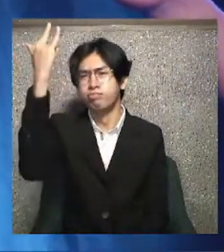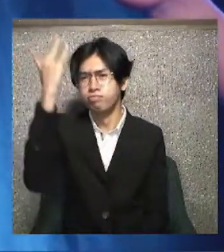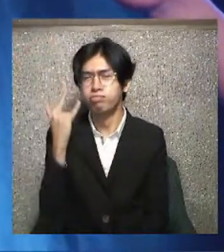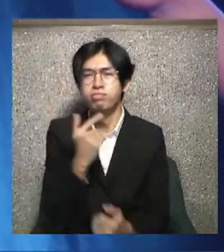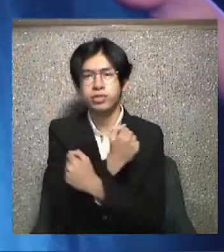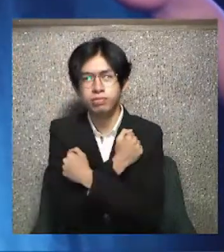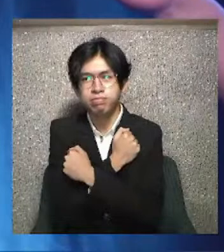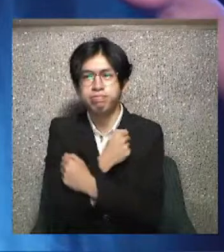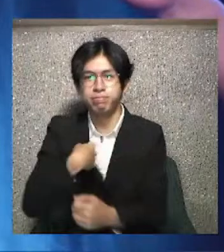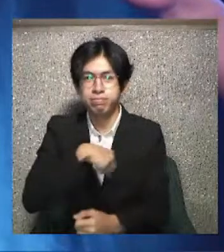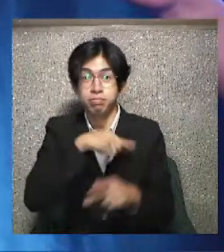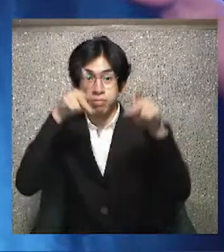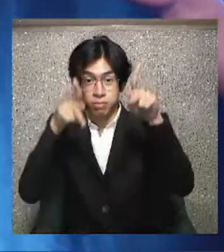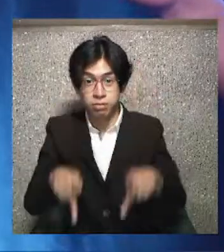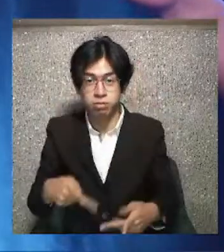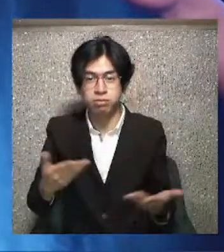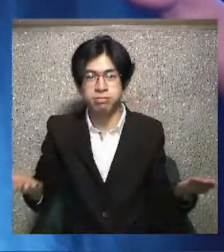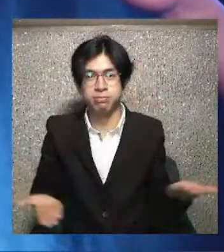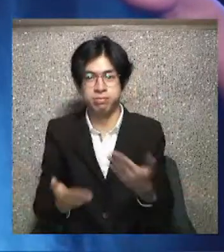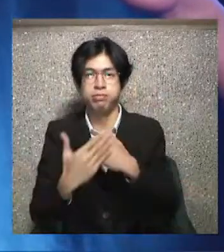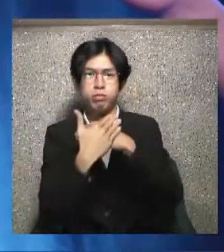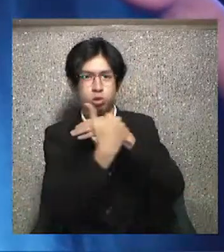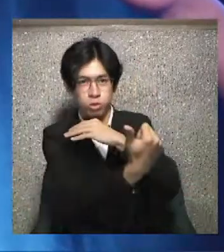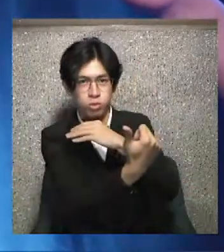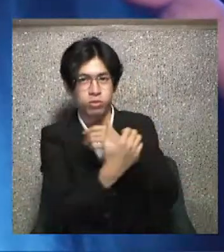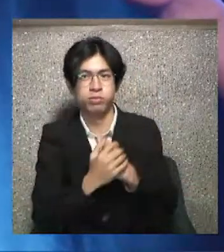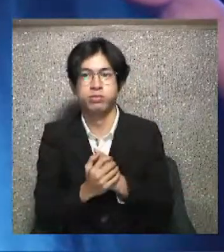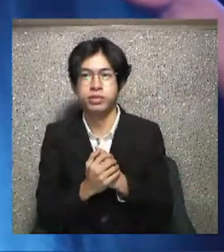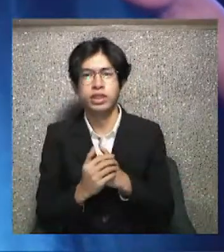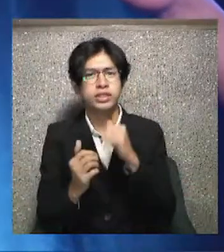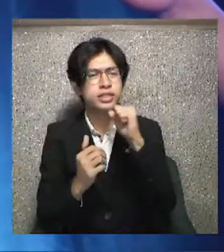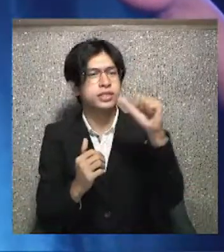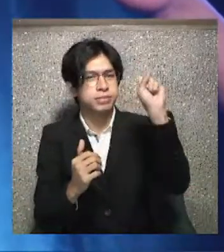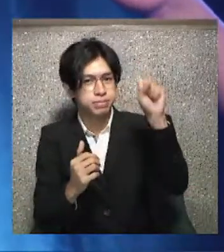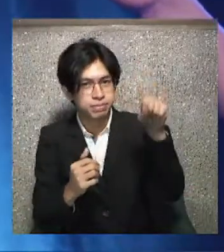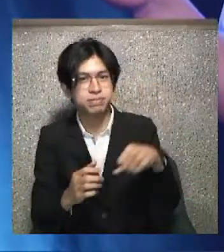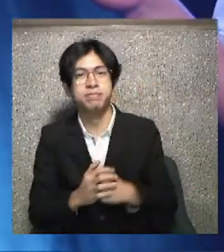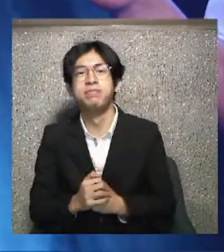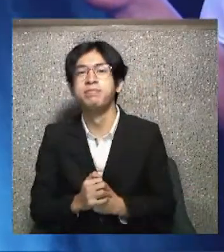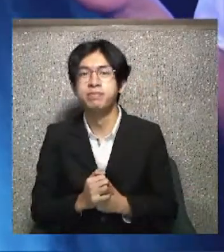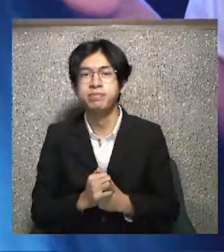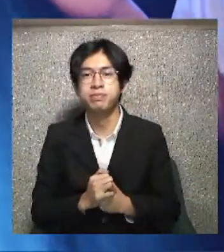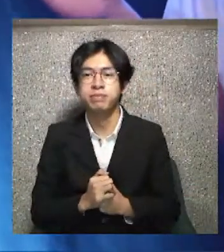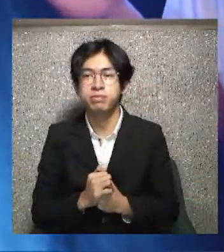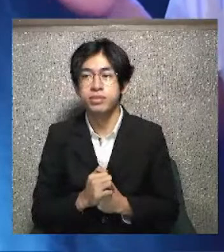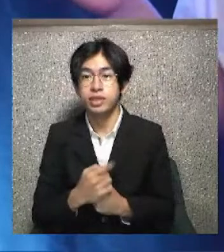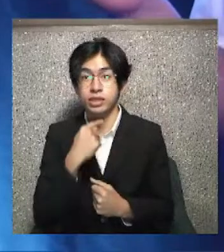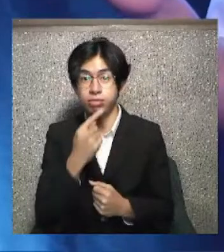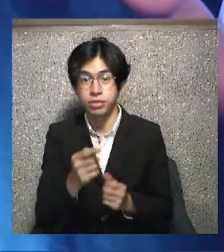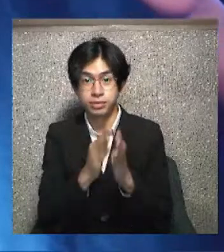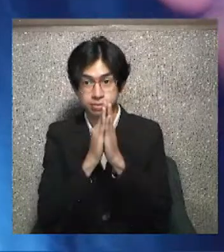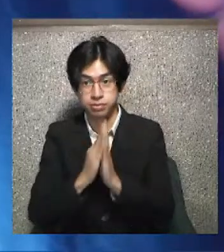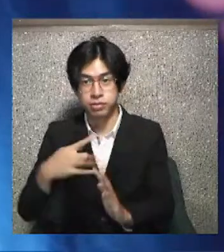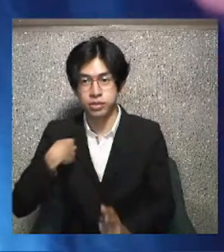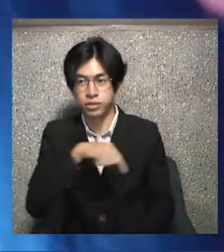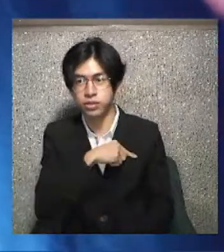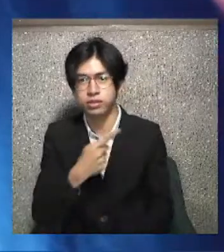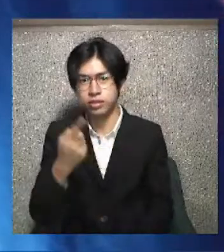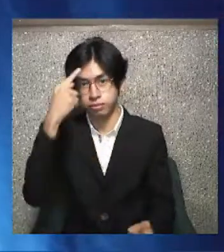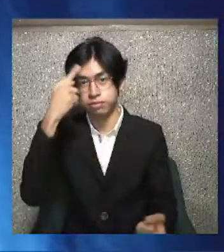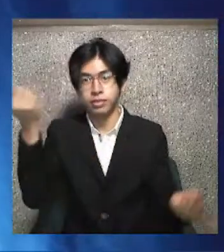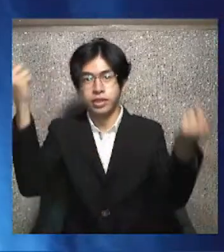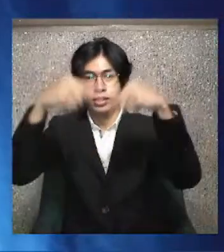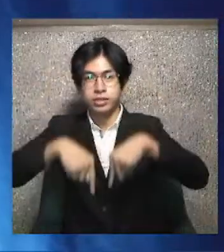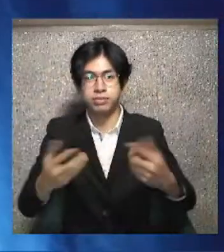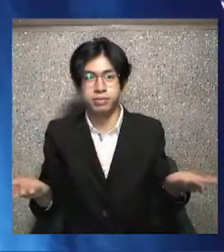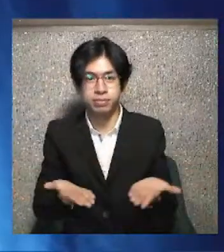you called them and they said yes. Amen. You love them so much for being here. And you